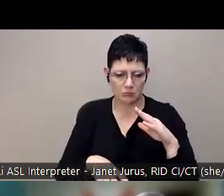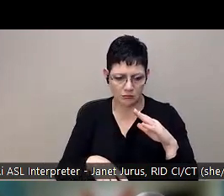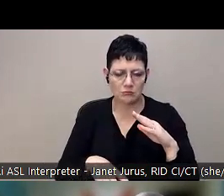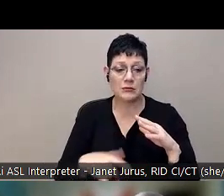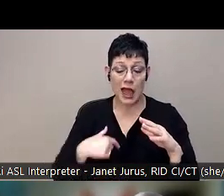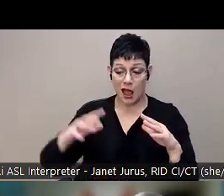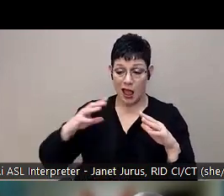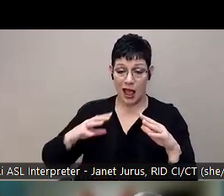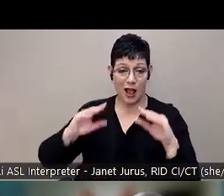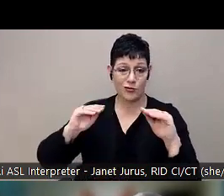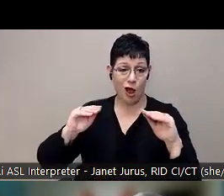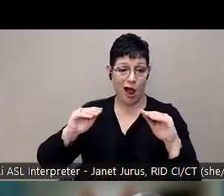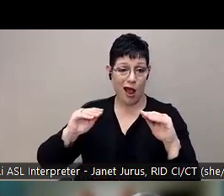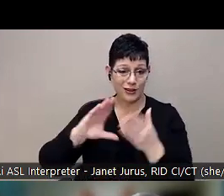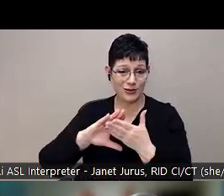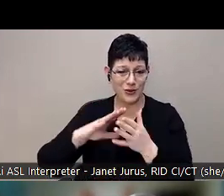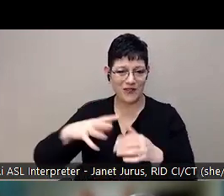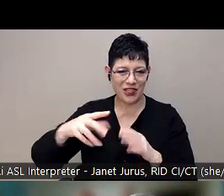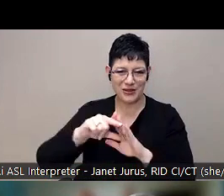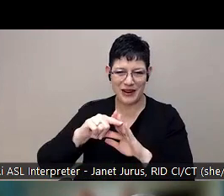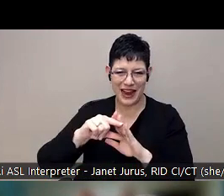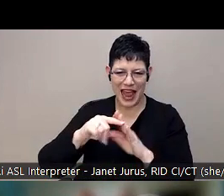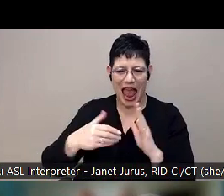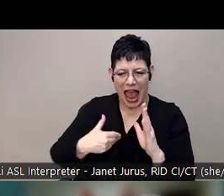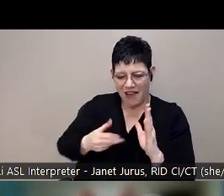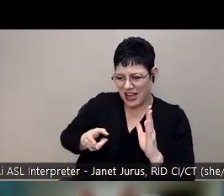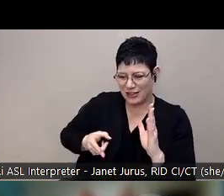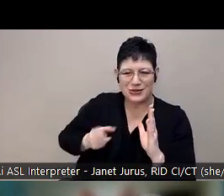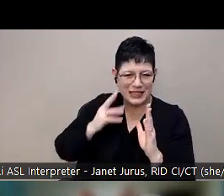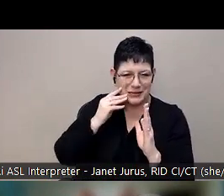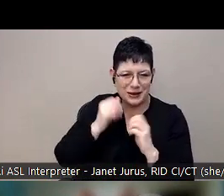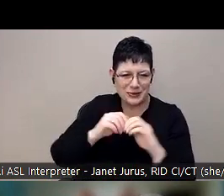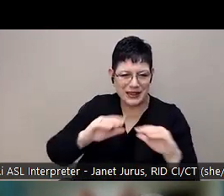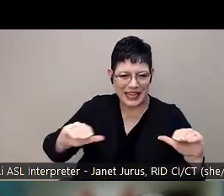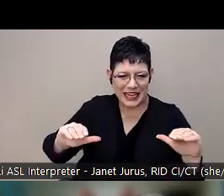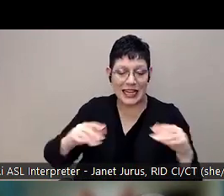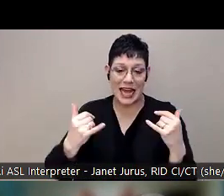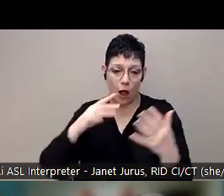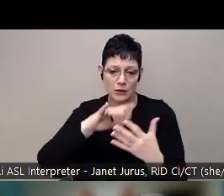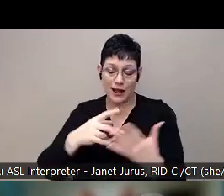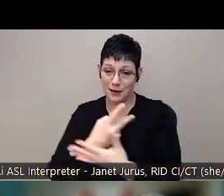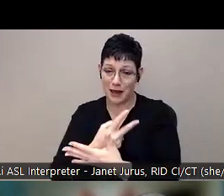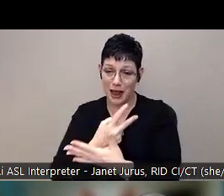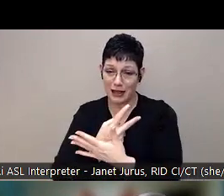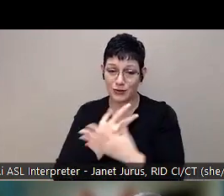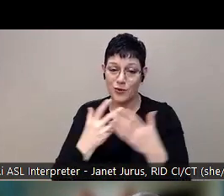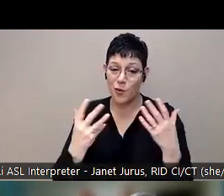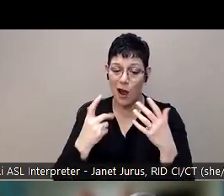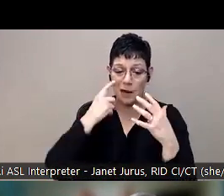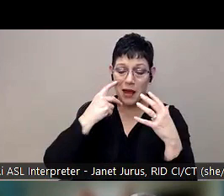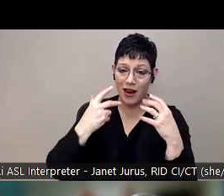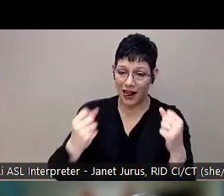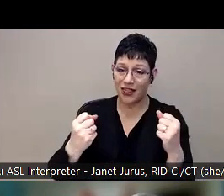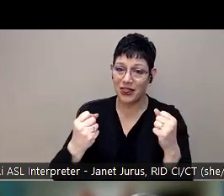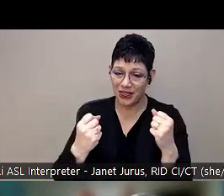fifth grade teacher, so I have that school background. So I'm getting my master's right now in mental health